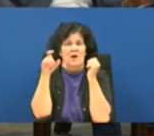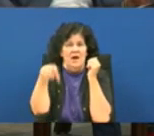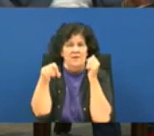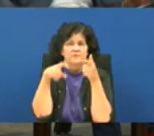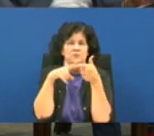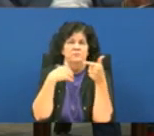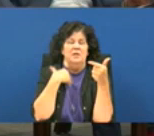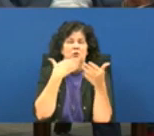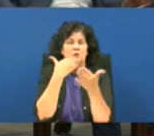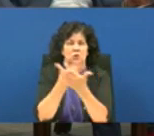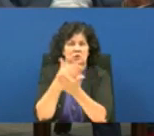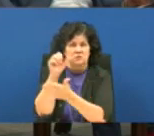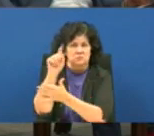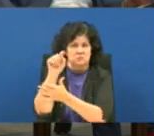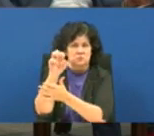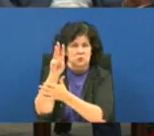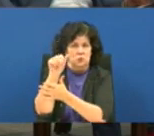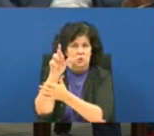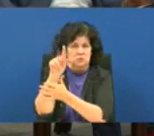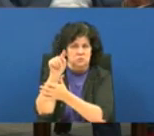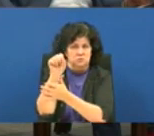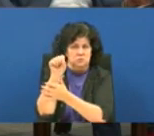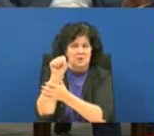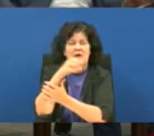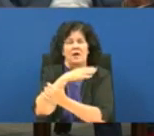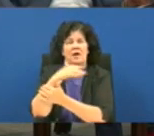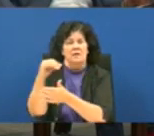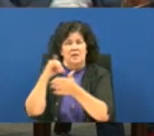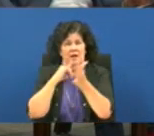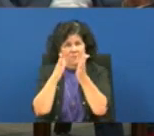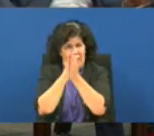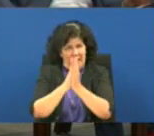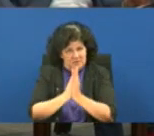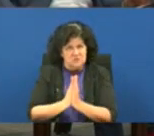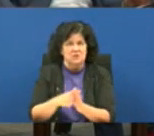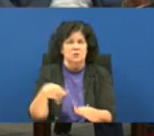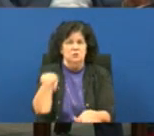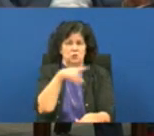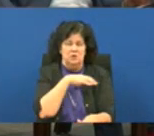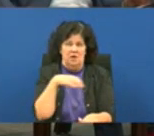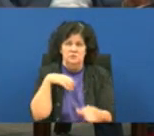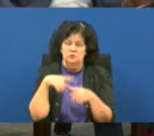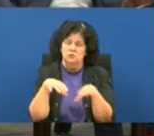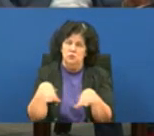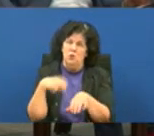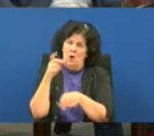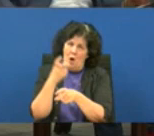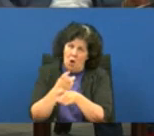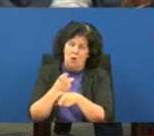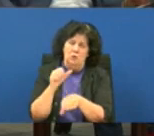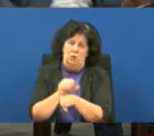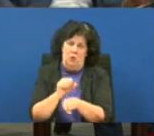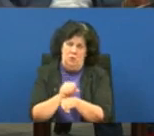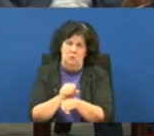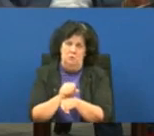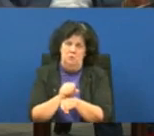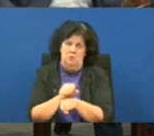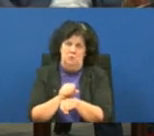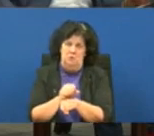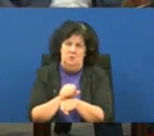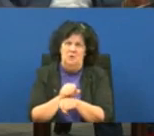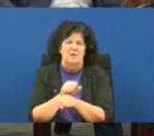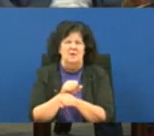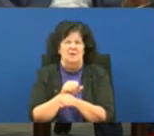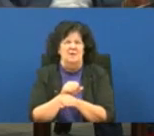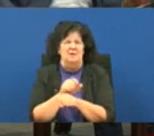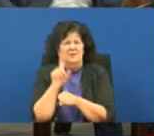good stewards and i am asking this council to do the hard work of saying what is the